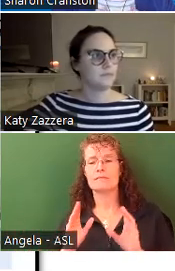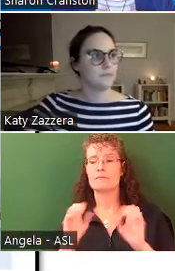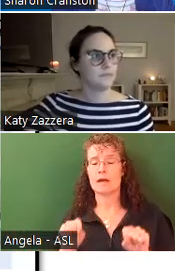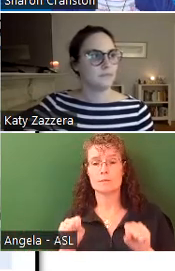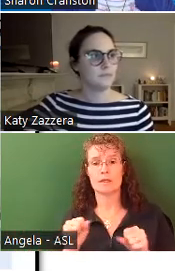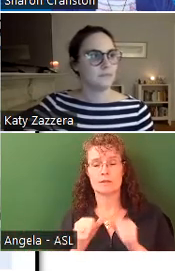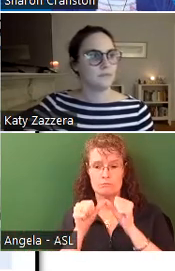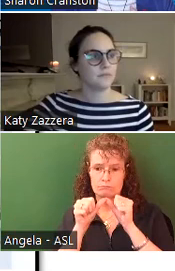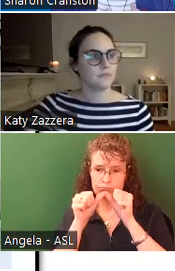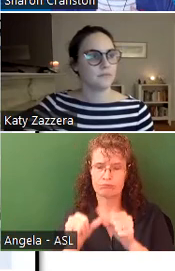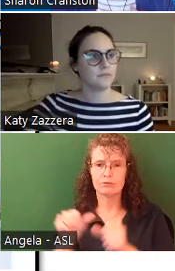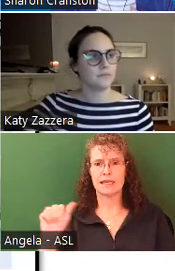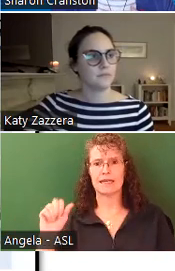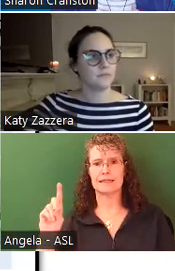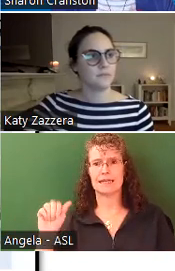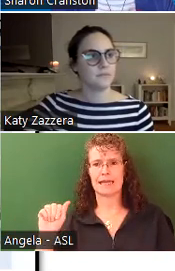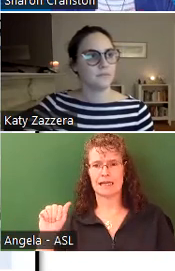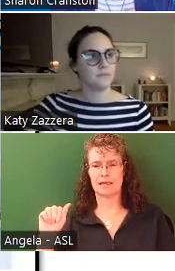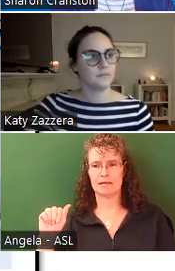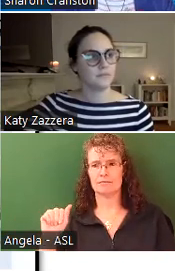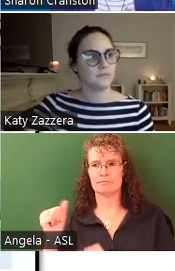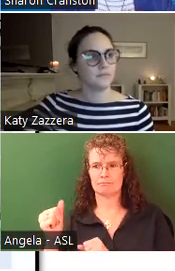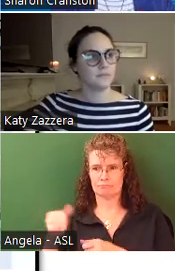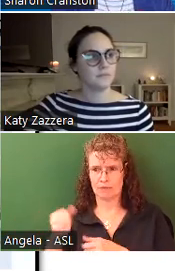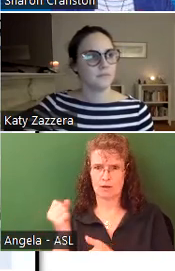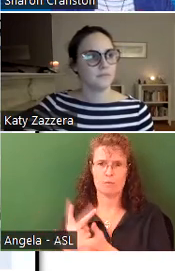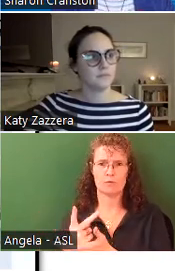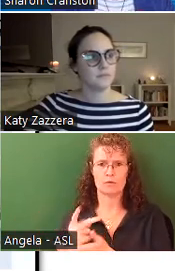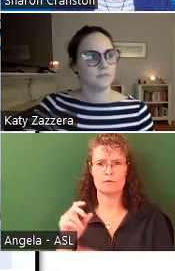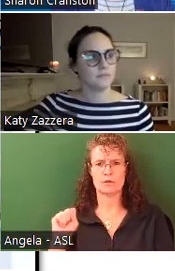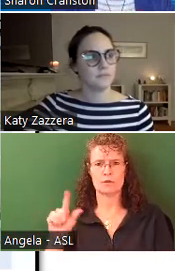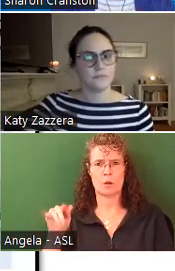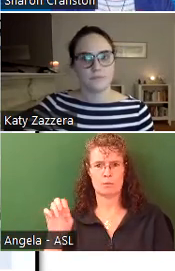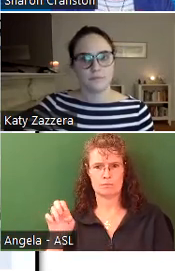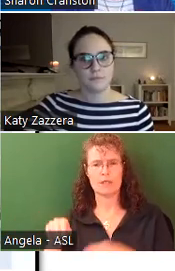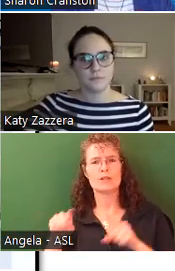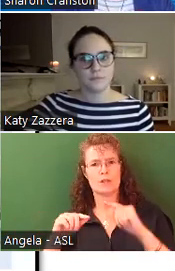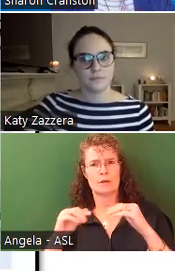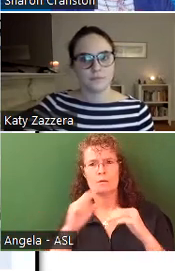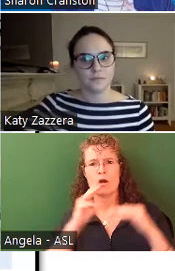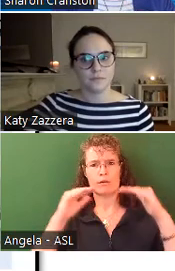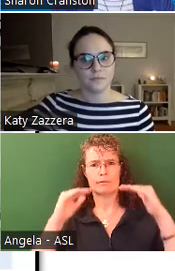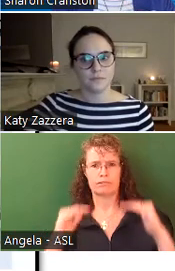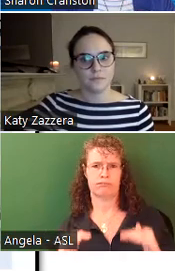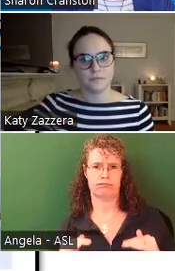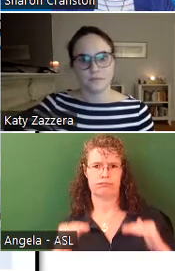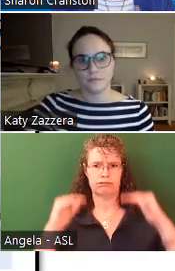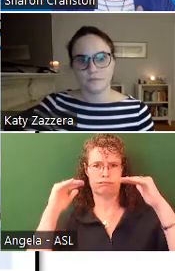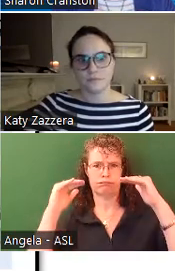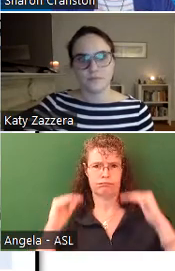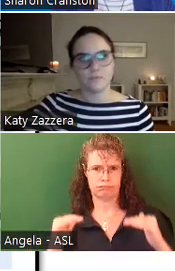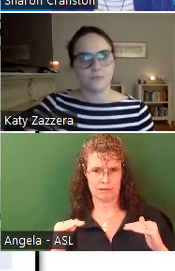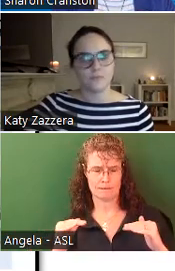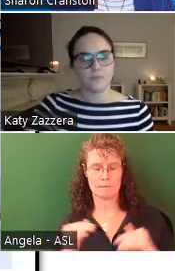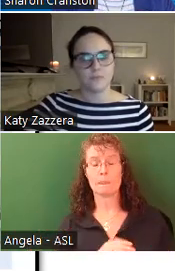ADA compliant slope on that gangway, even at low tide. Additionally, there are several